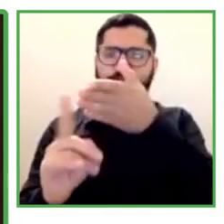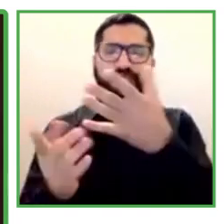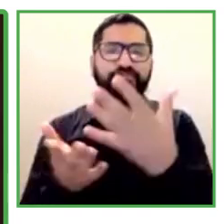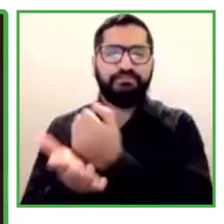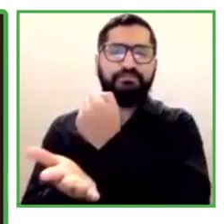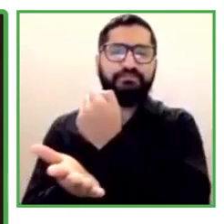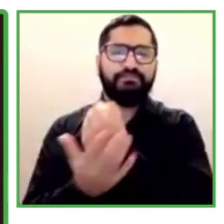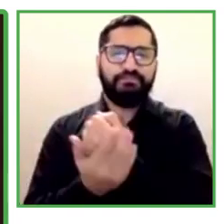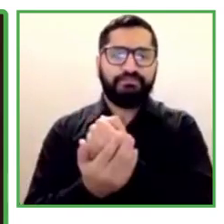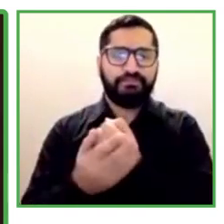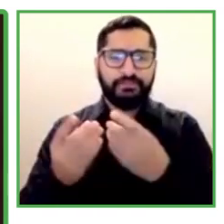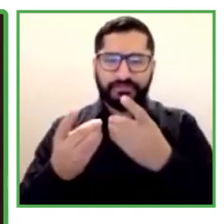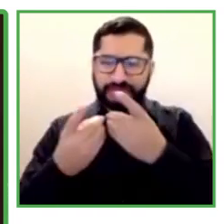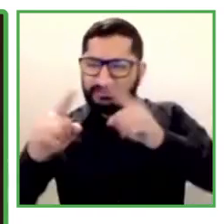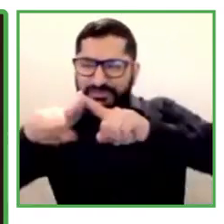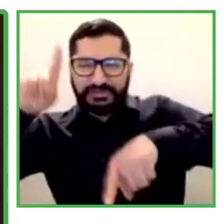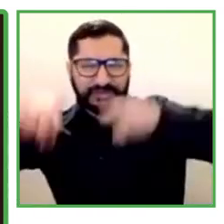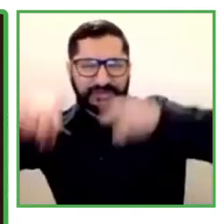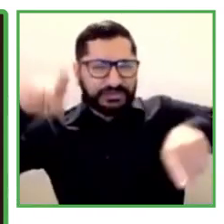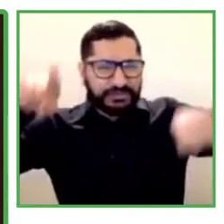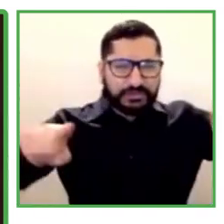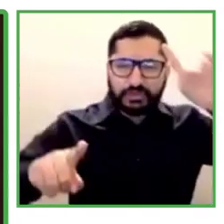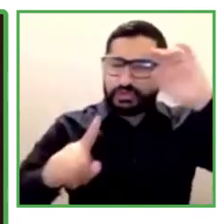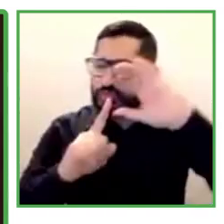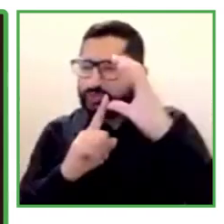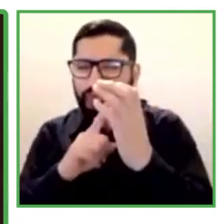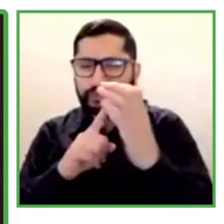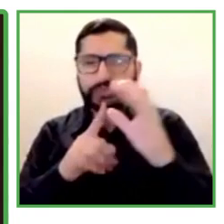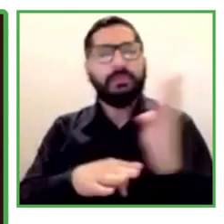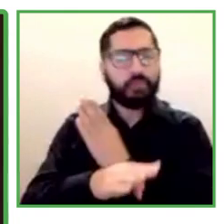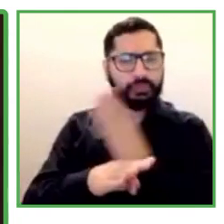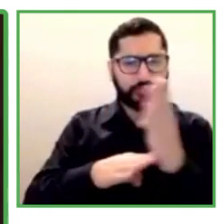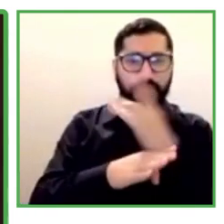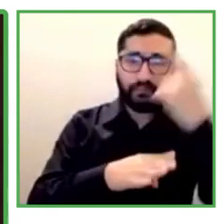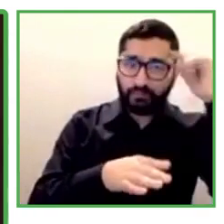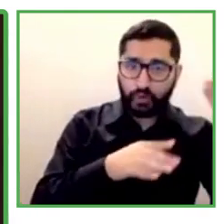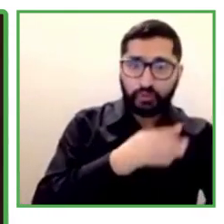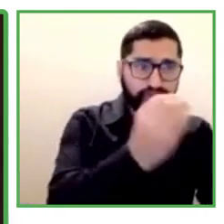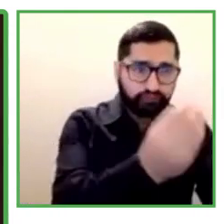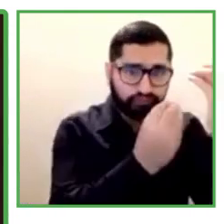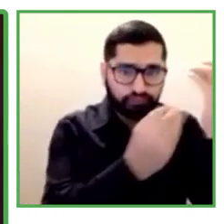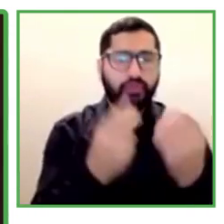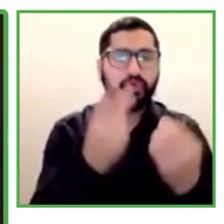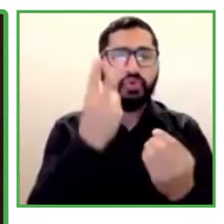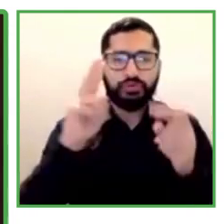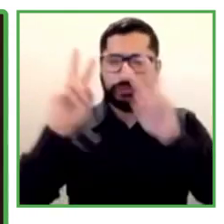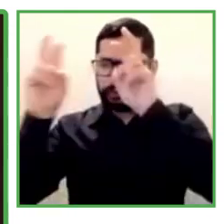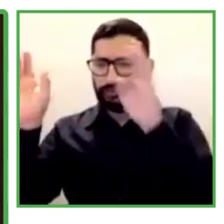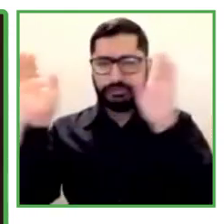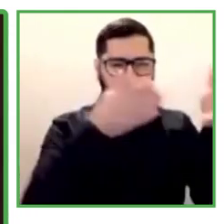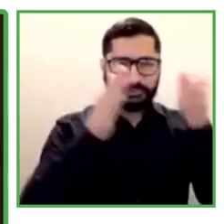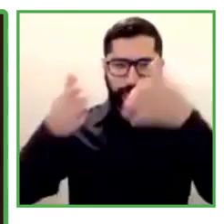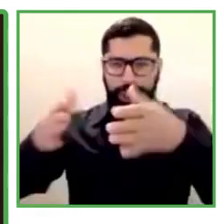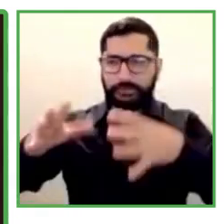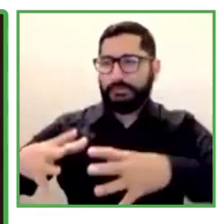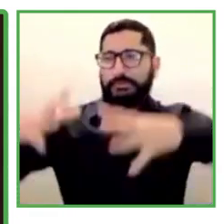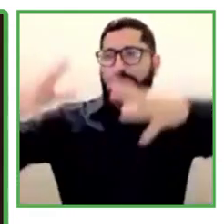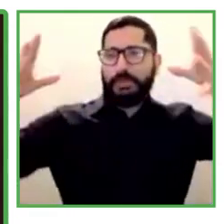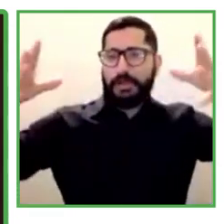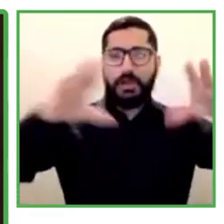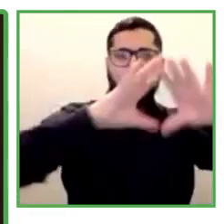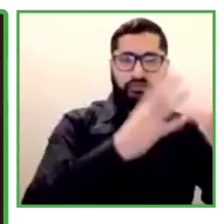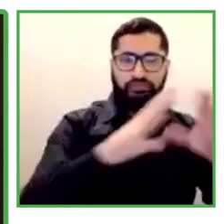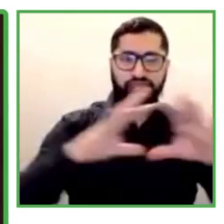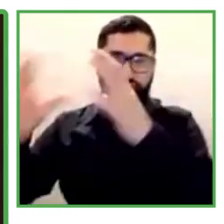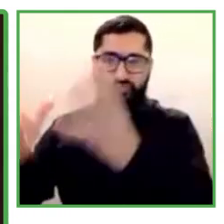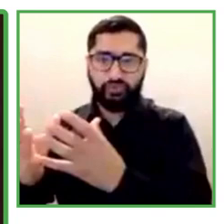from around the world. Our session will be a multilingual session. We will be using English, Spanish,